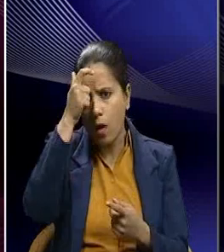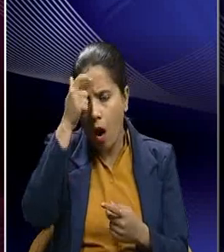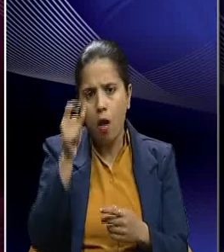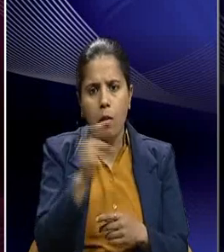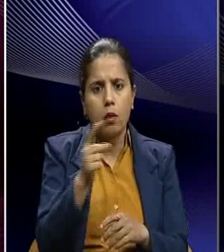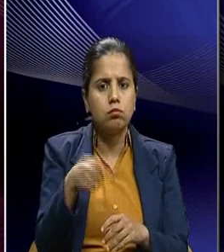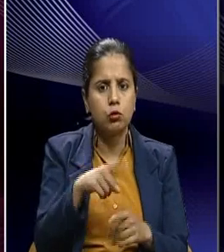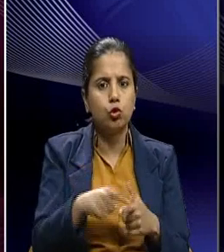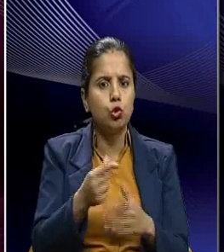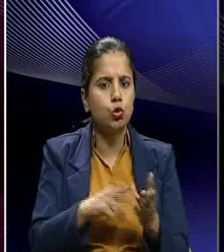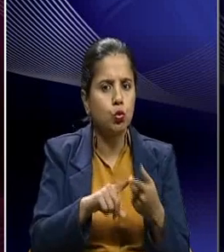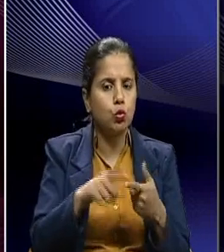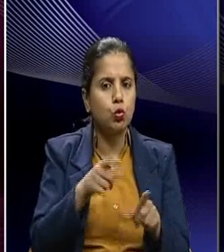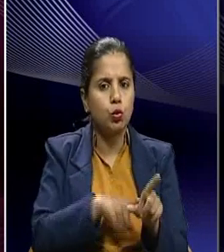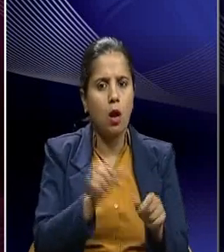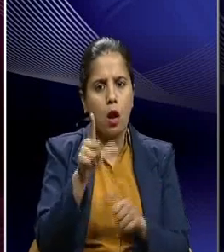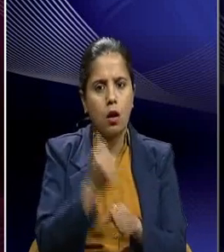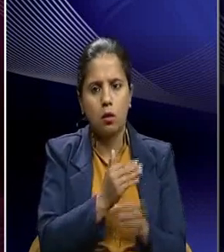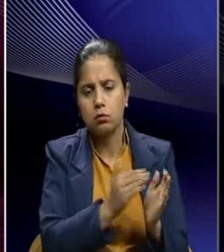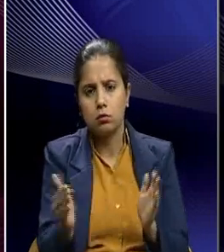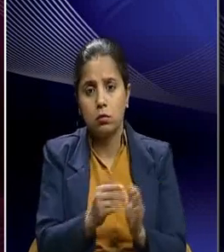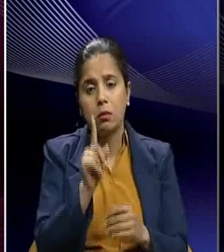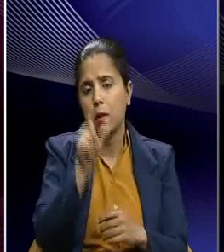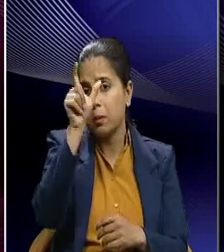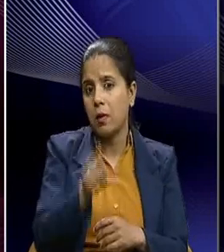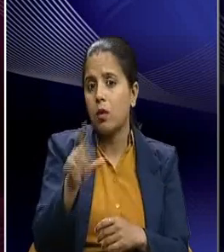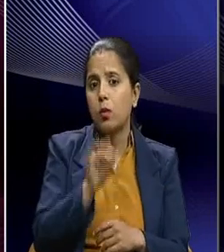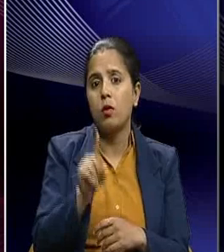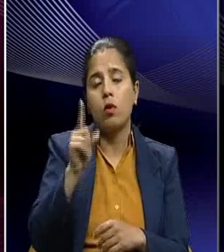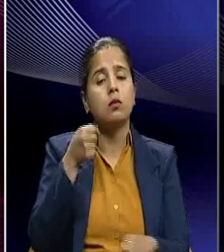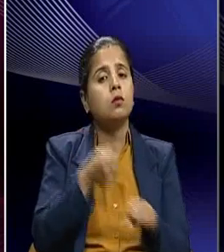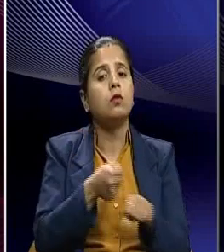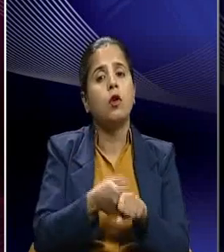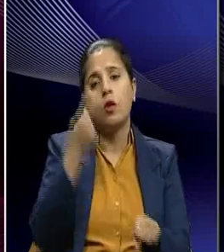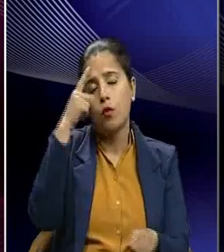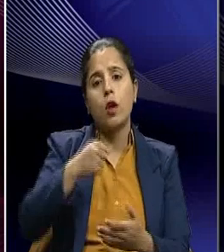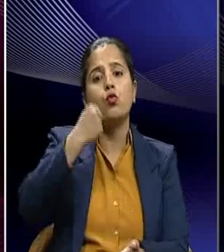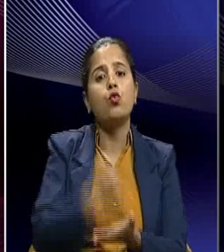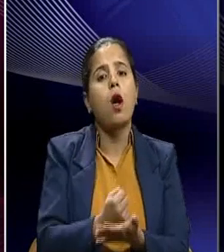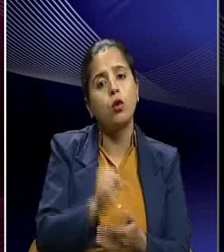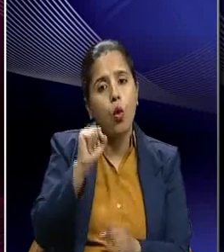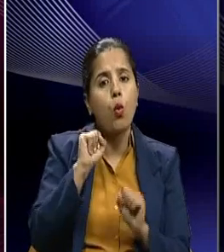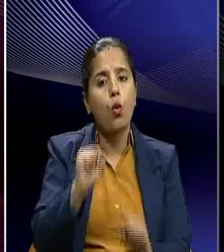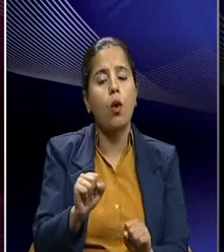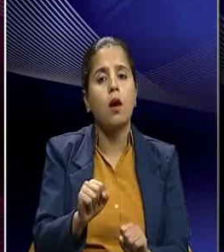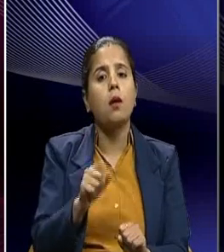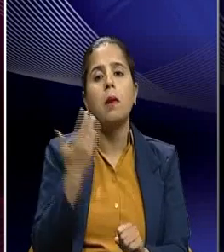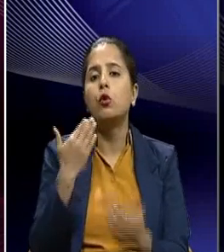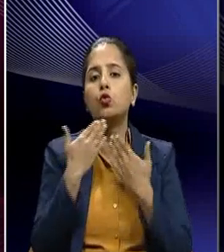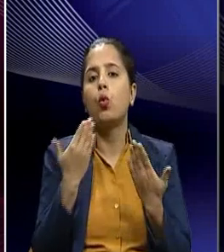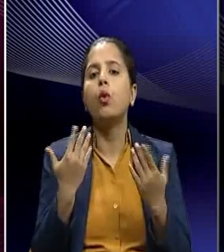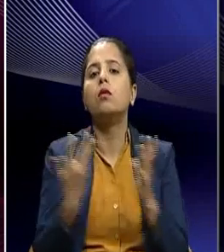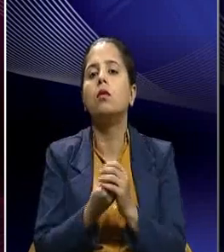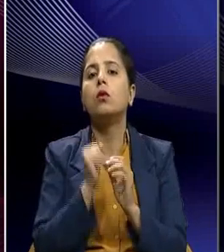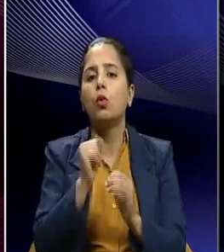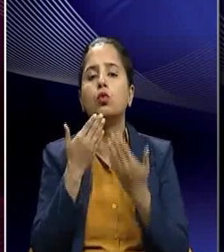And in a way he was a man who once fought for the rights of his classmates when they